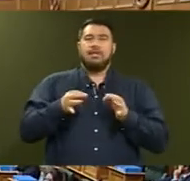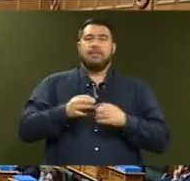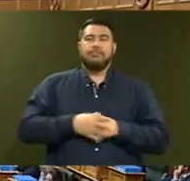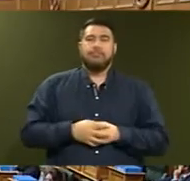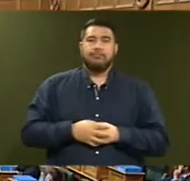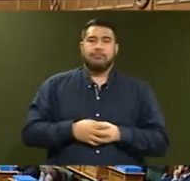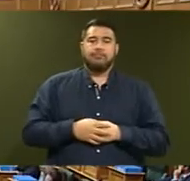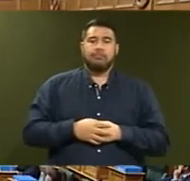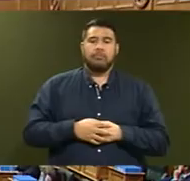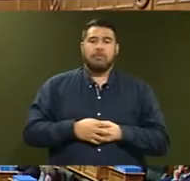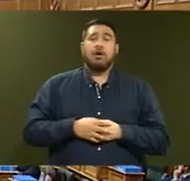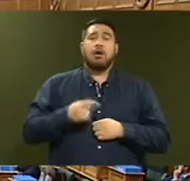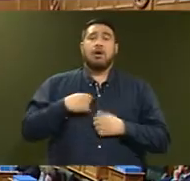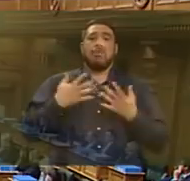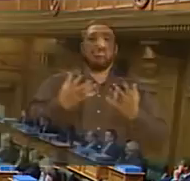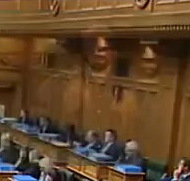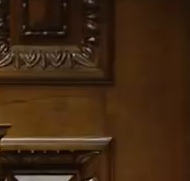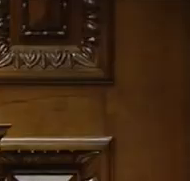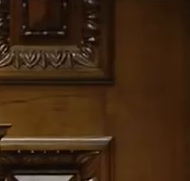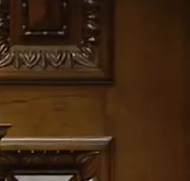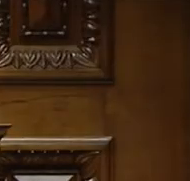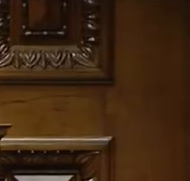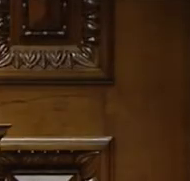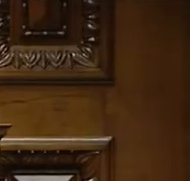I have received a letter from the Honourable Paula Bennett seeking to debate understanding ...